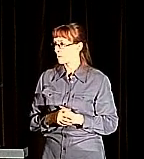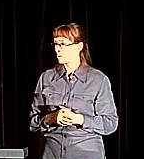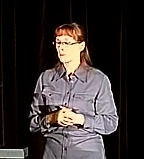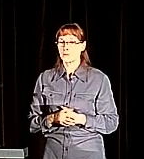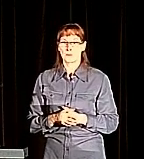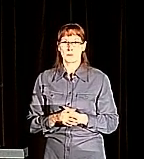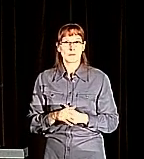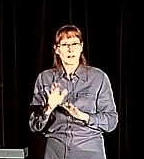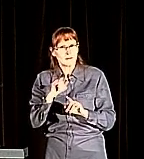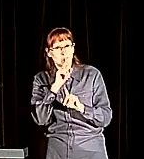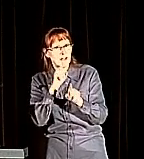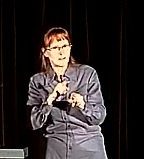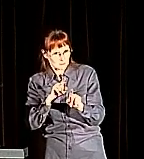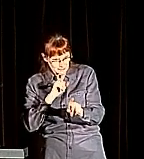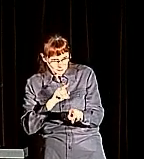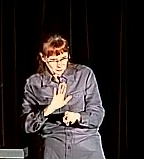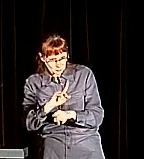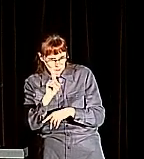So if I answered your question.